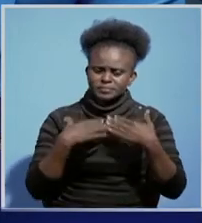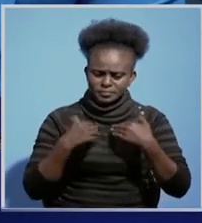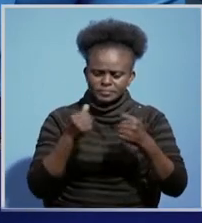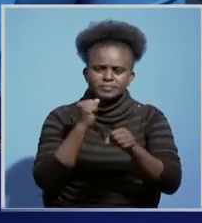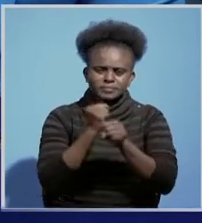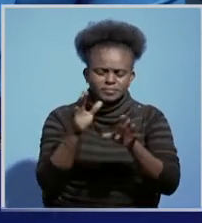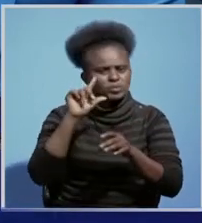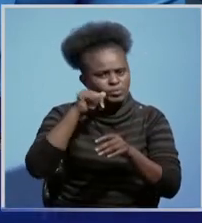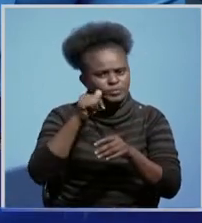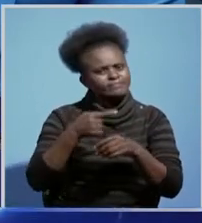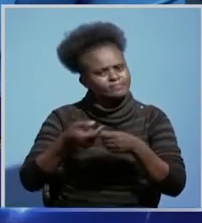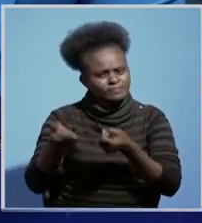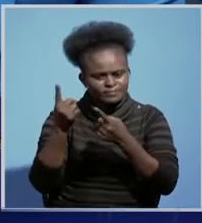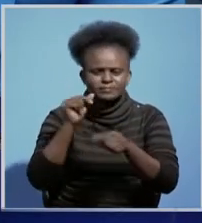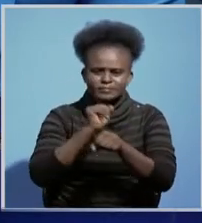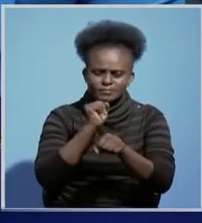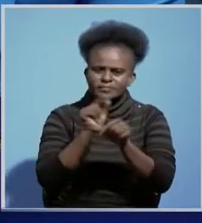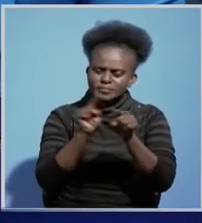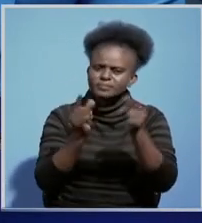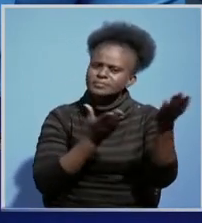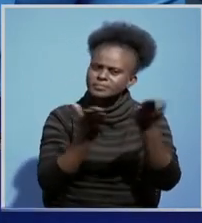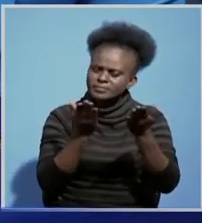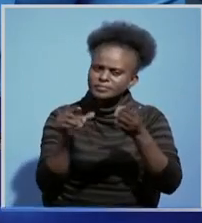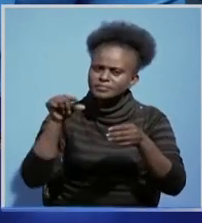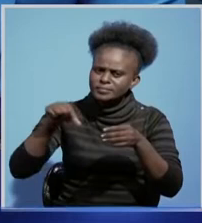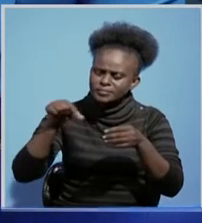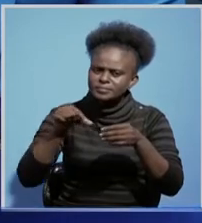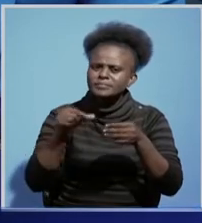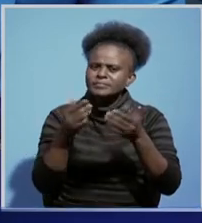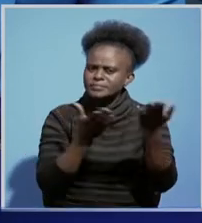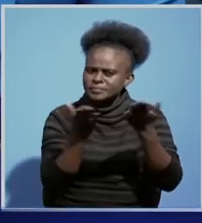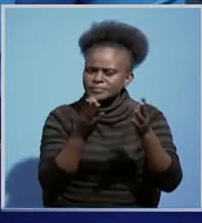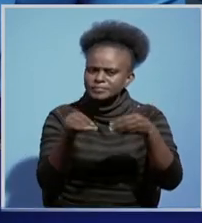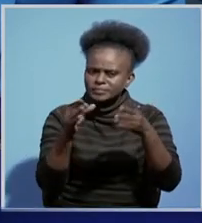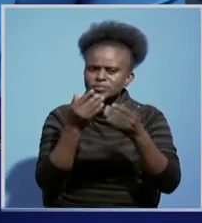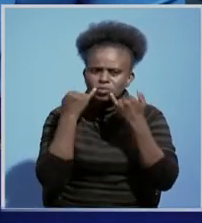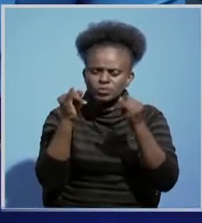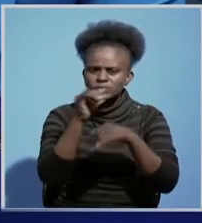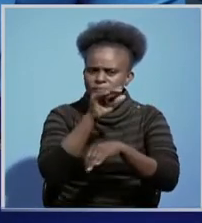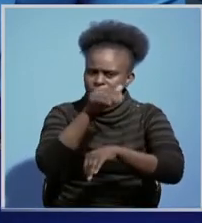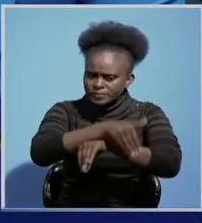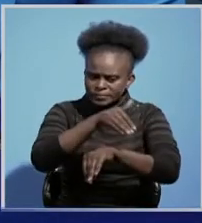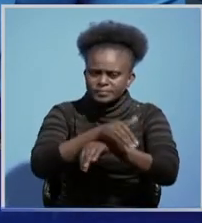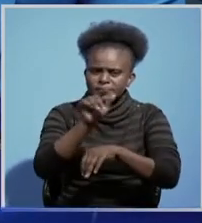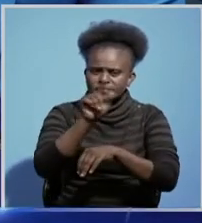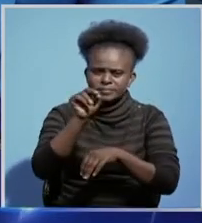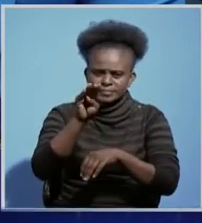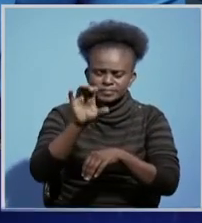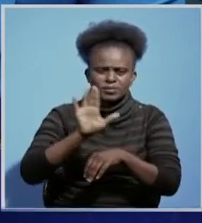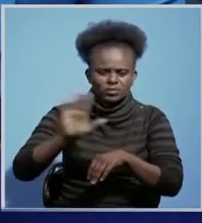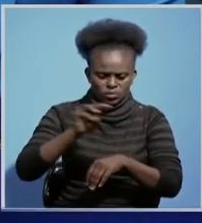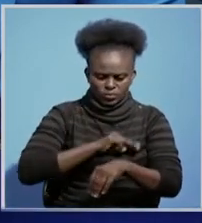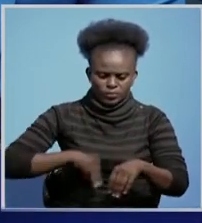for work tomorrow and provide quality health care. He told ZMBC this evening that his members will be updated